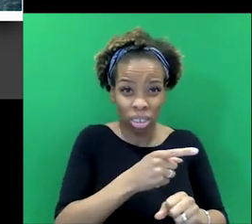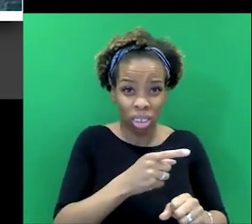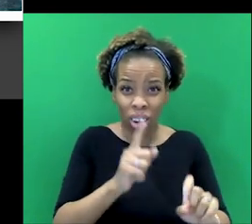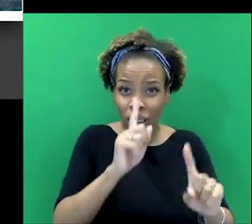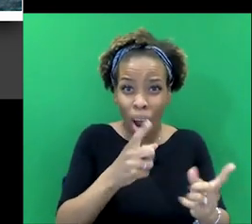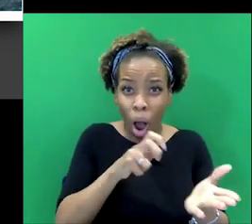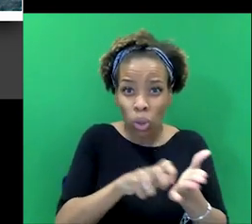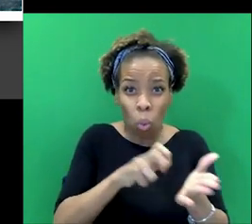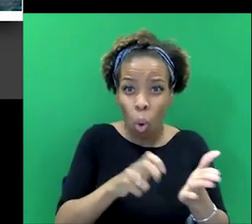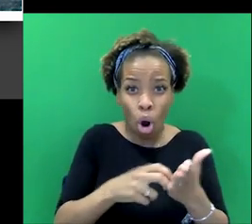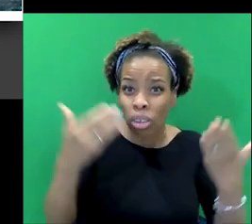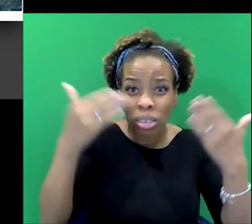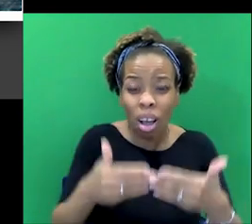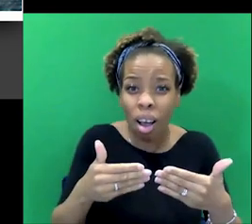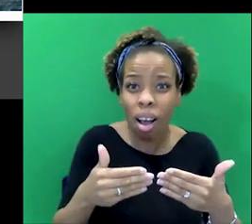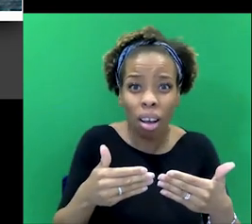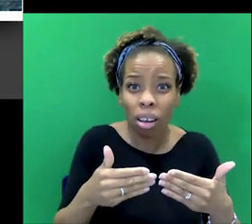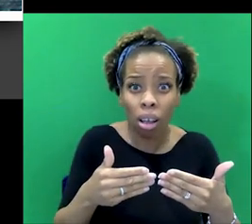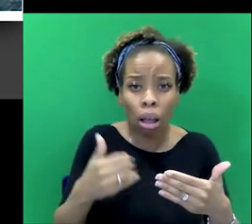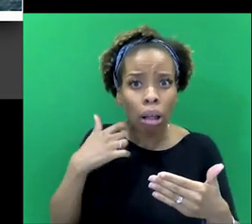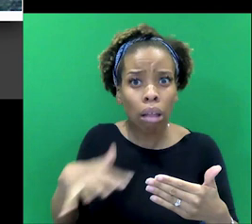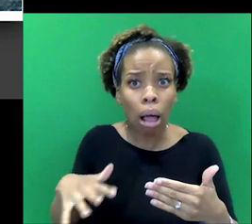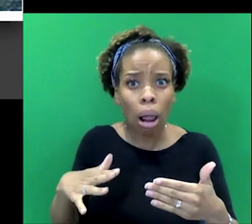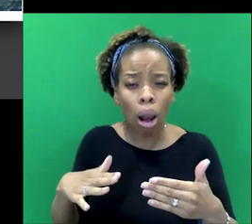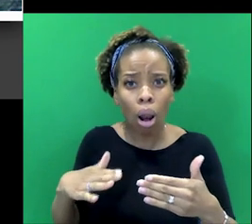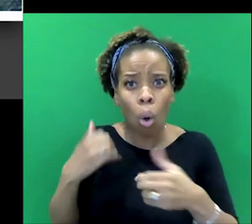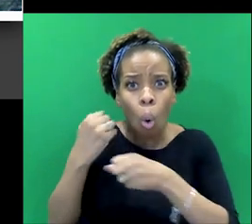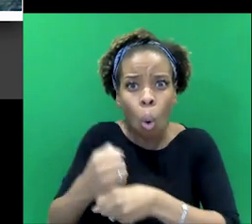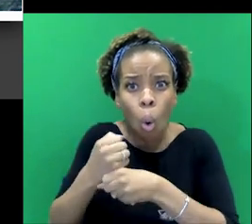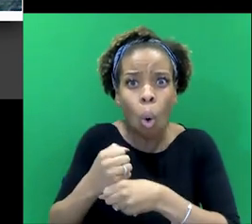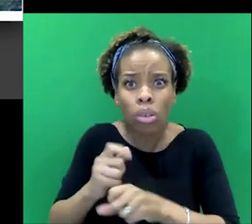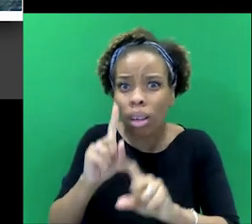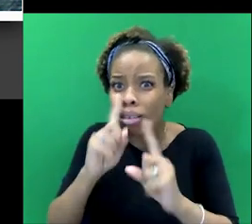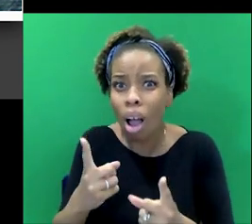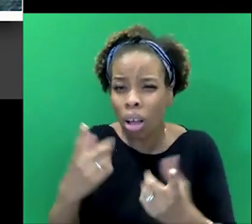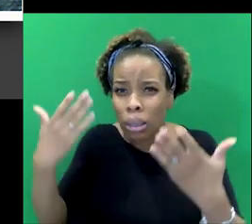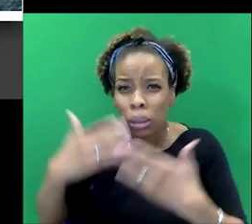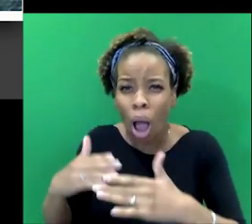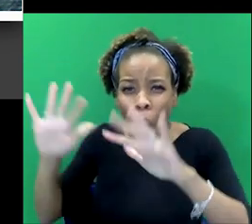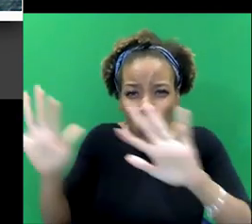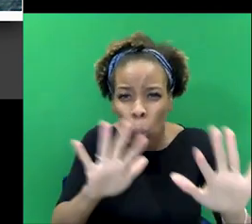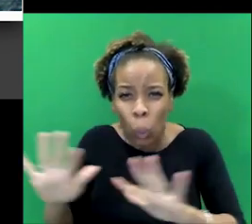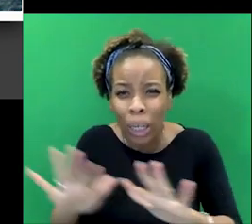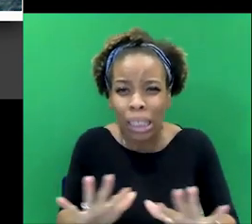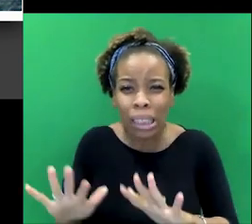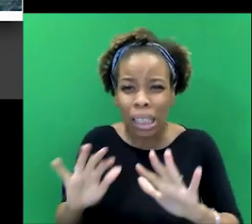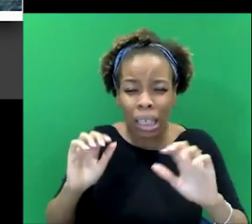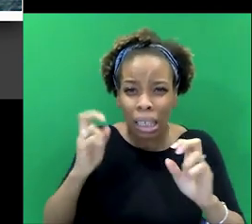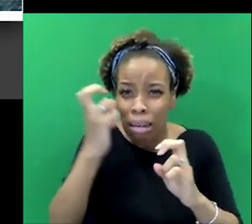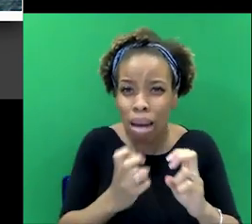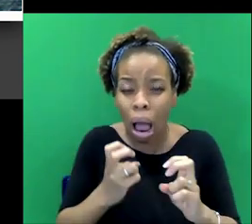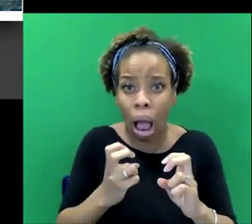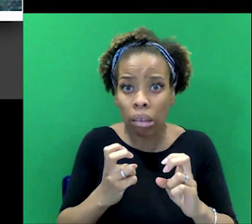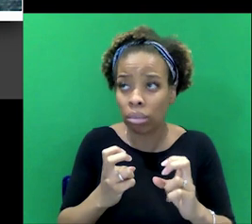have walked in the dark and slashed horses on a dark, windy, stormy night, which is typical